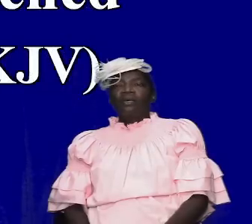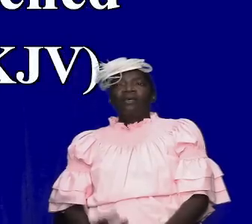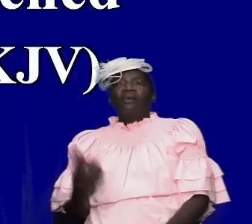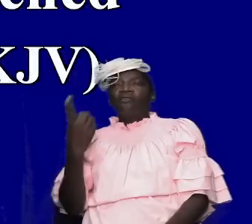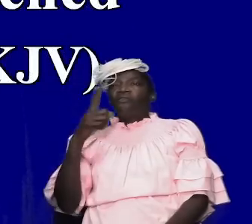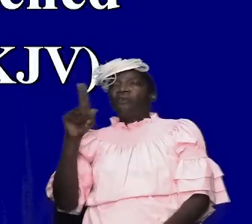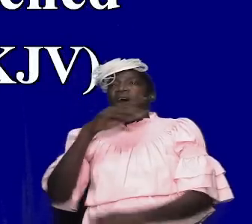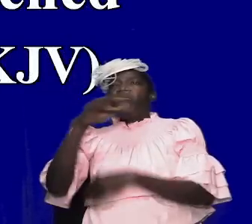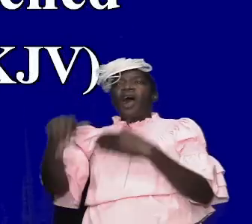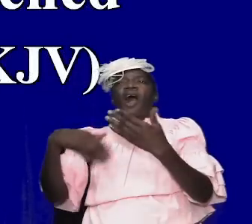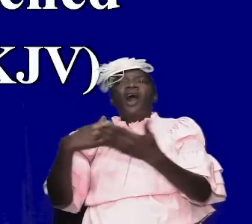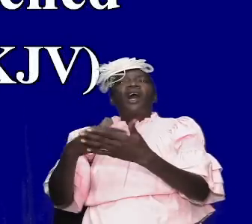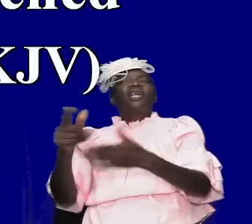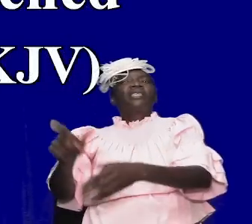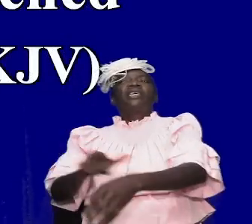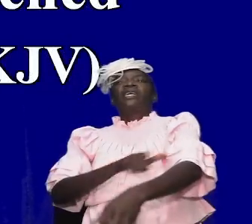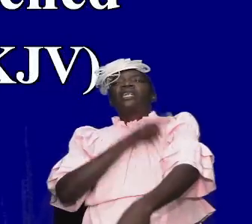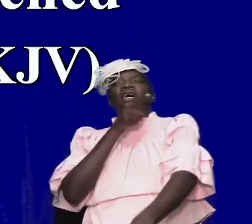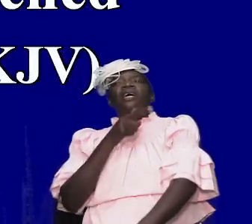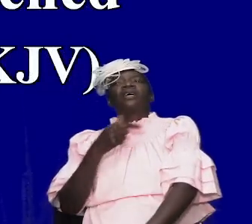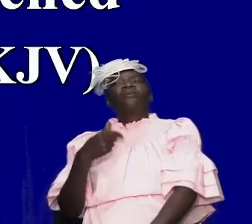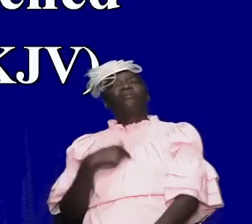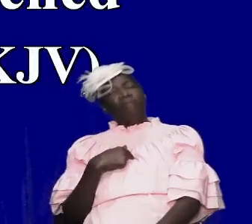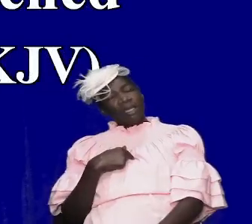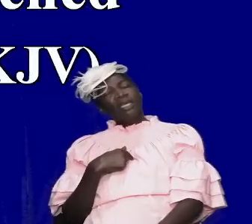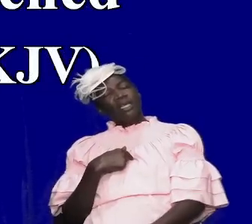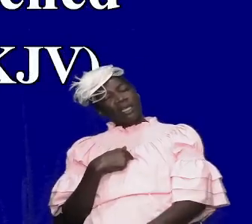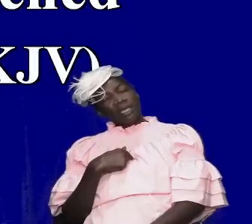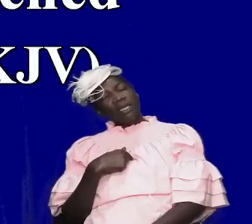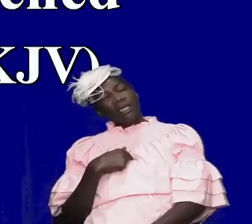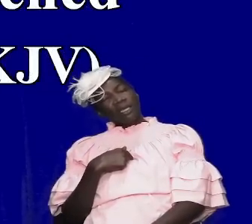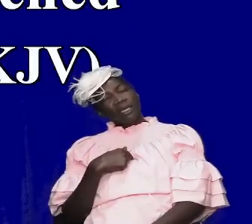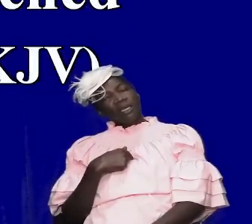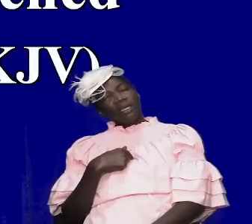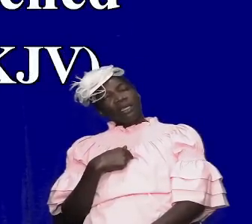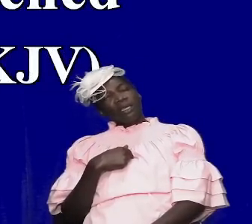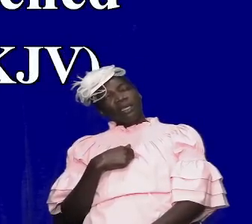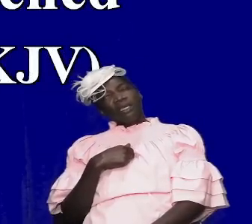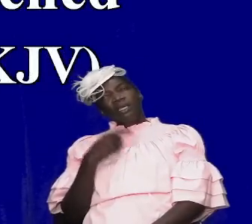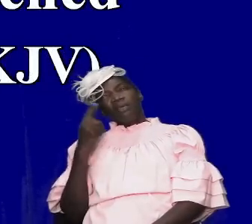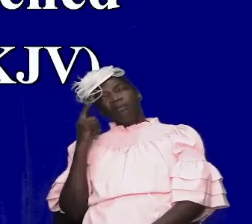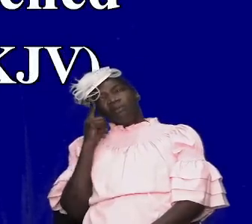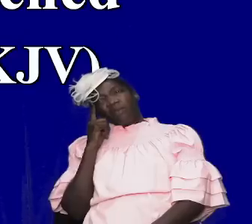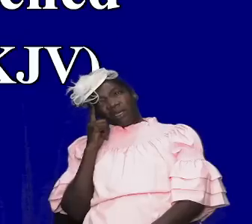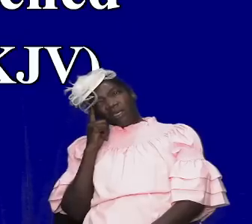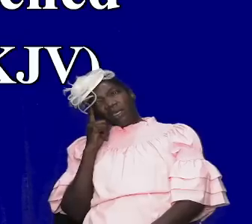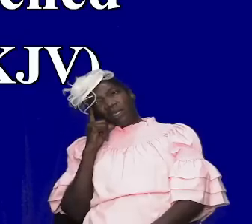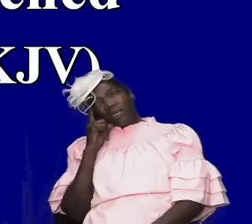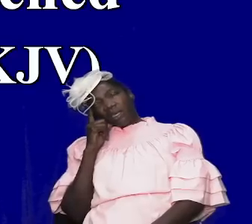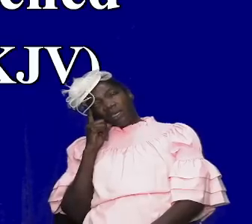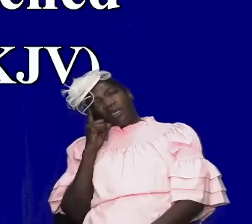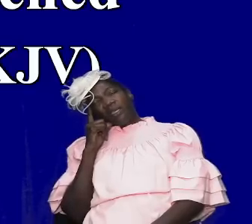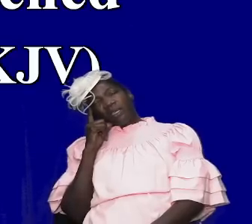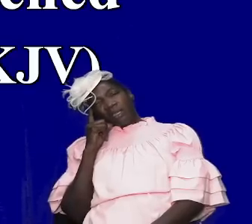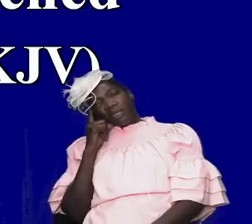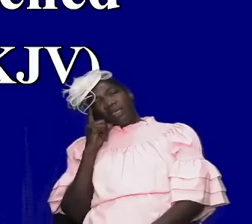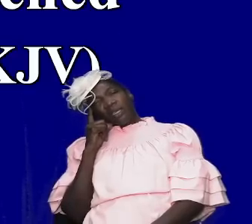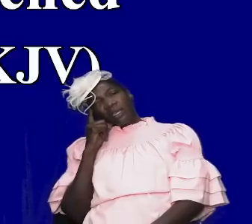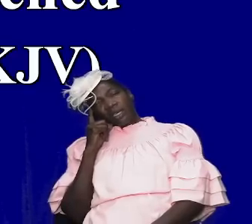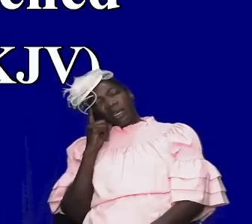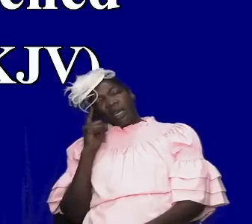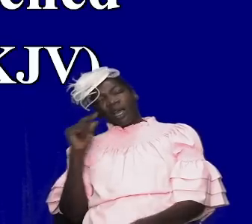saying for all the day long have i been plagued and chastened